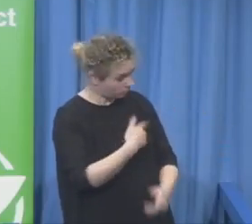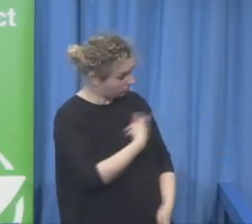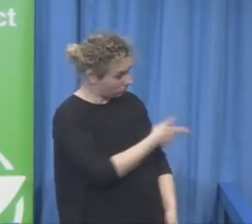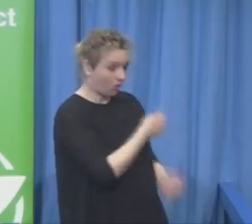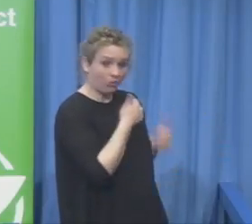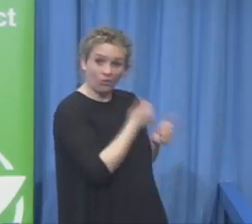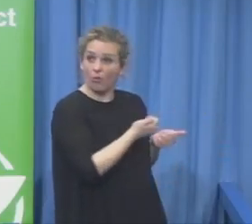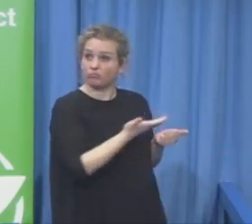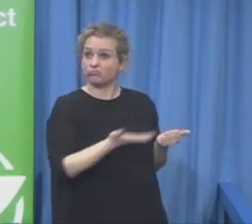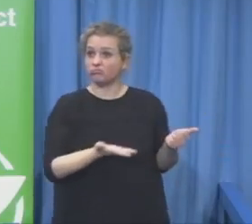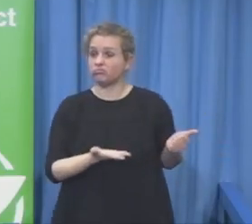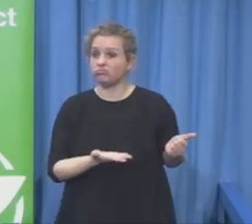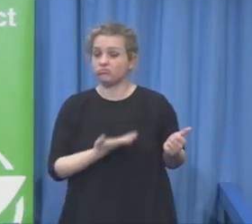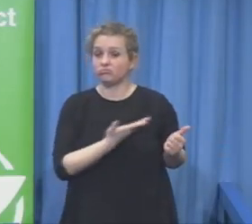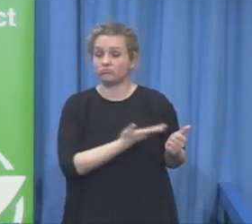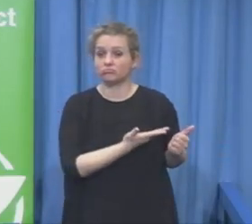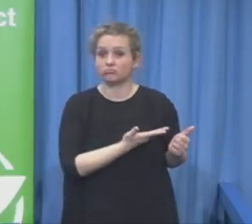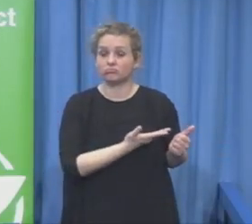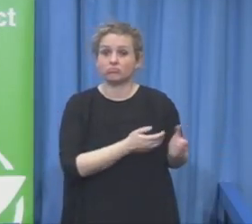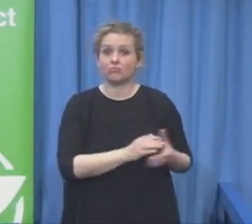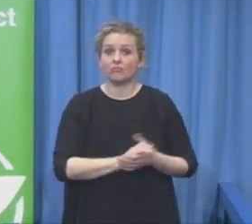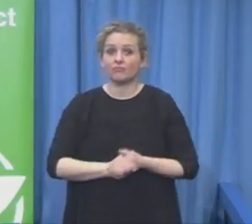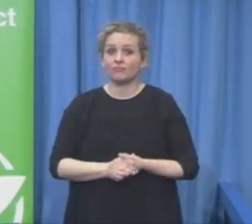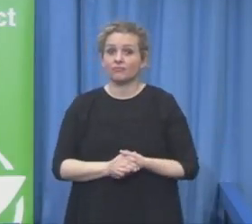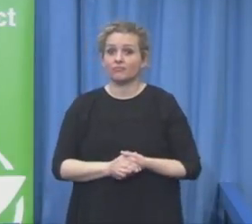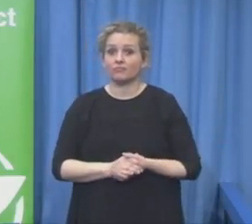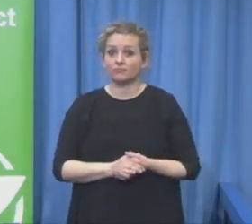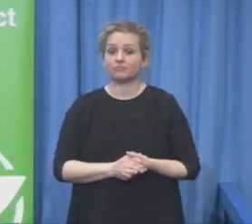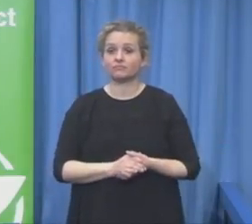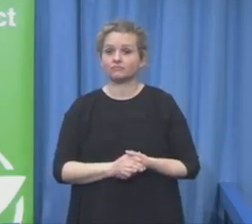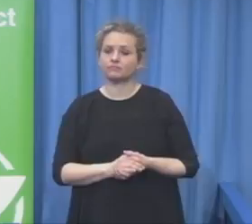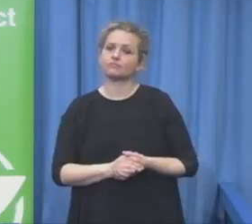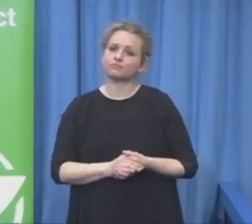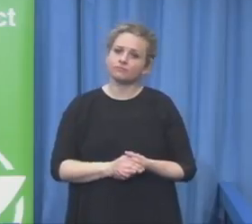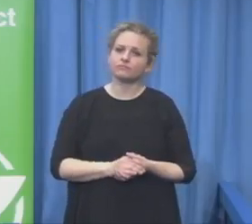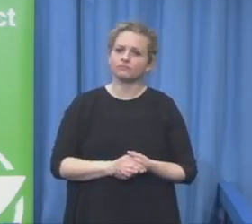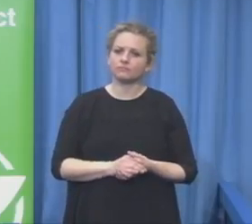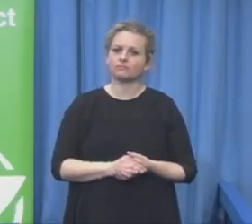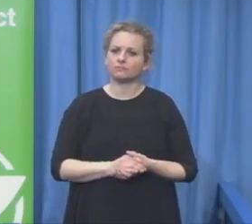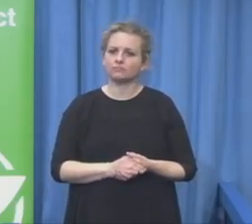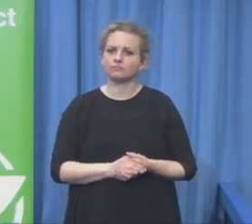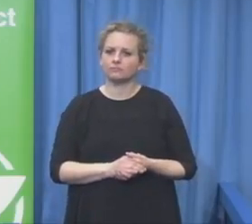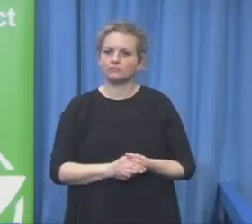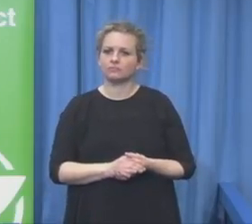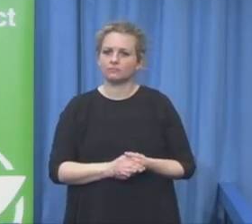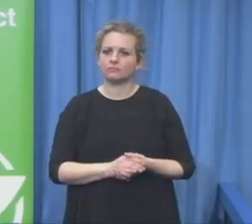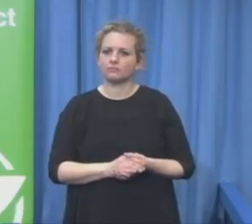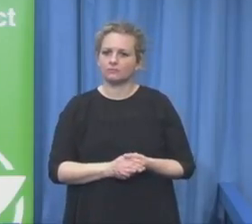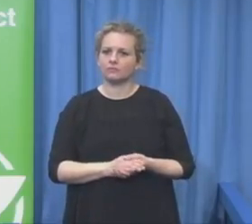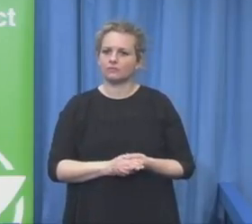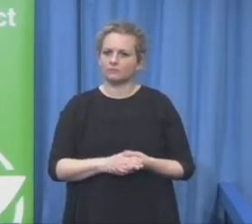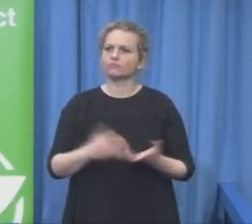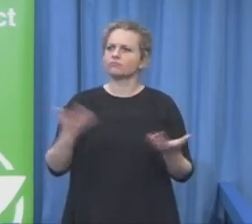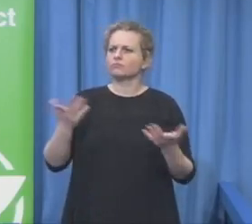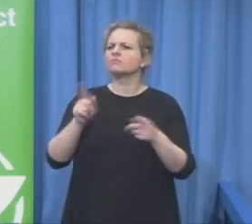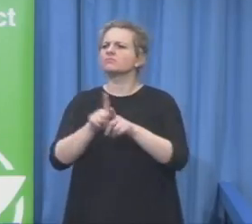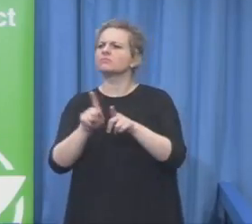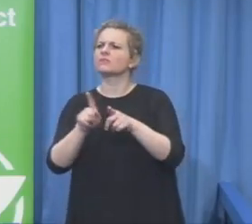to people from first market, large companies in Austria, then they, and those companies who